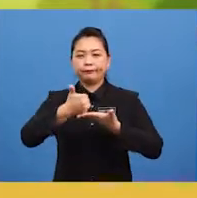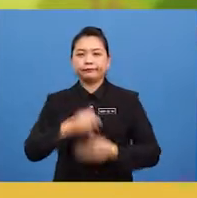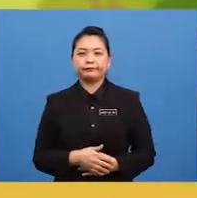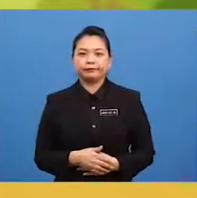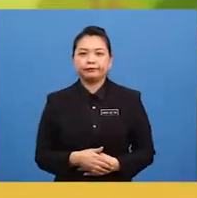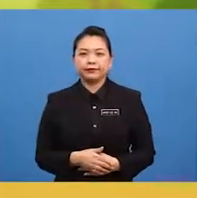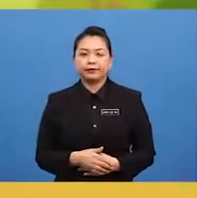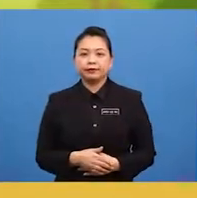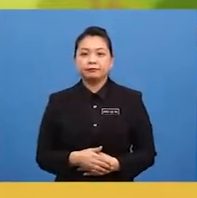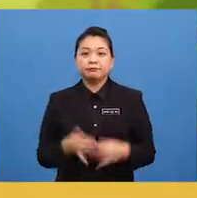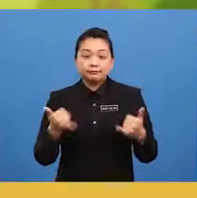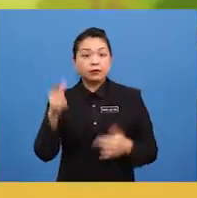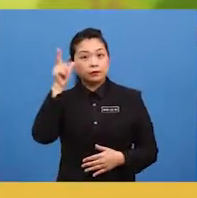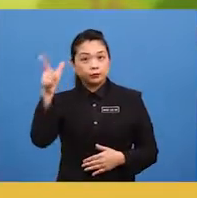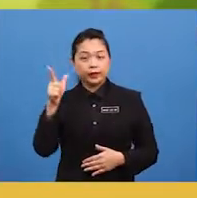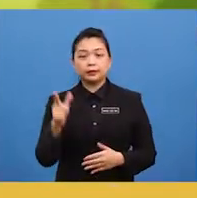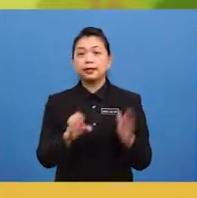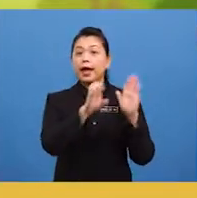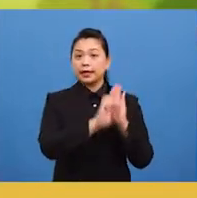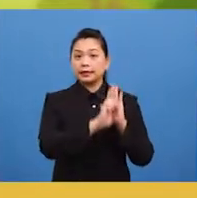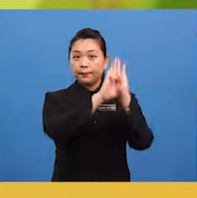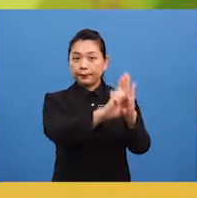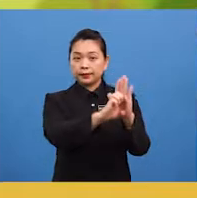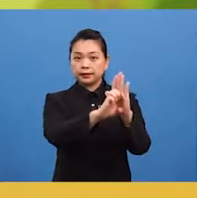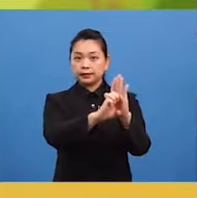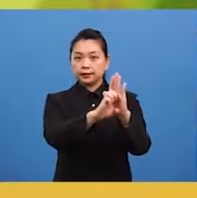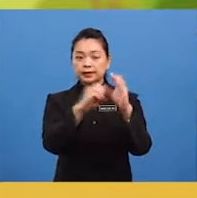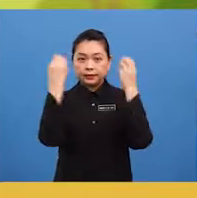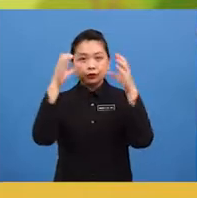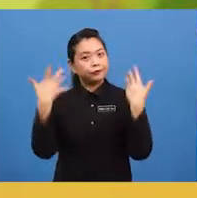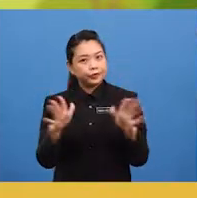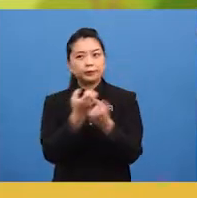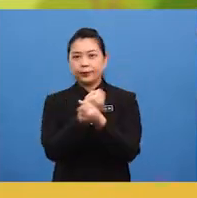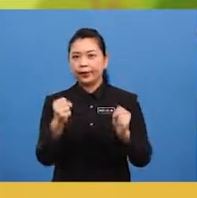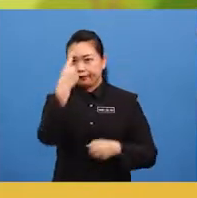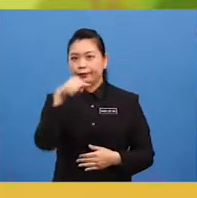let's look at the examples I have prepared for you